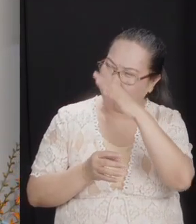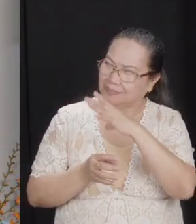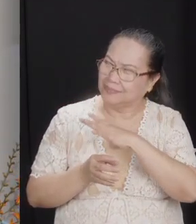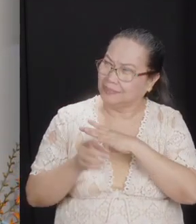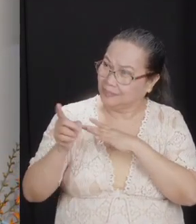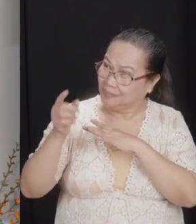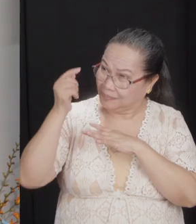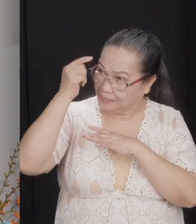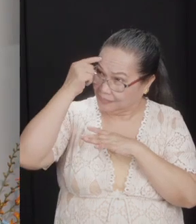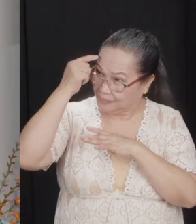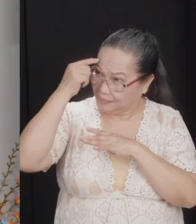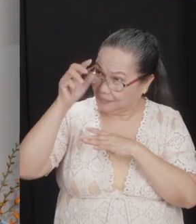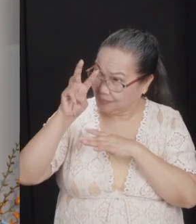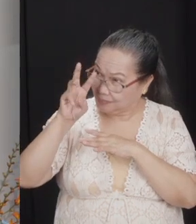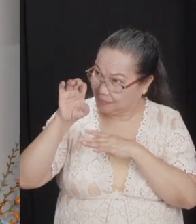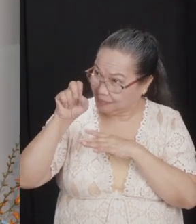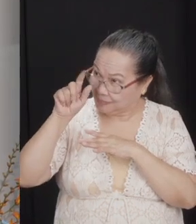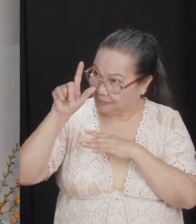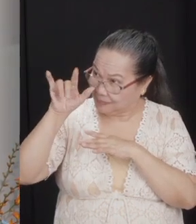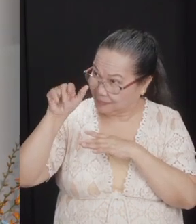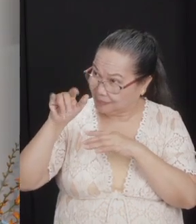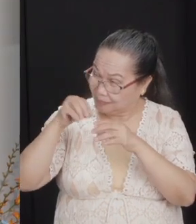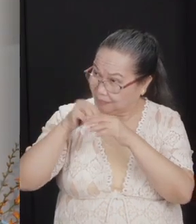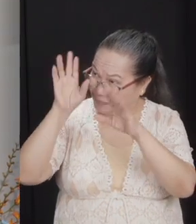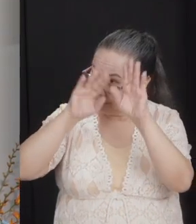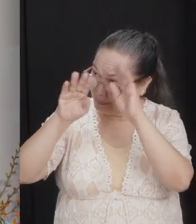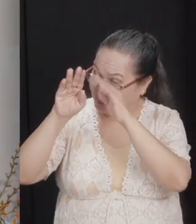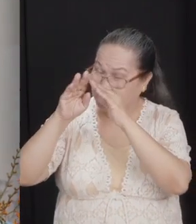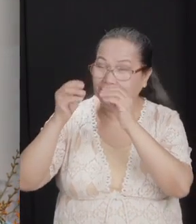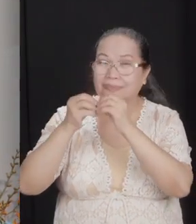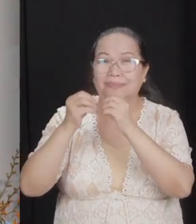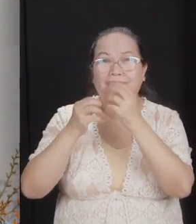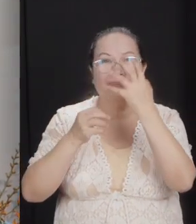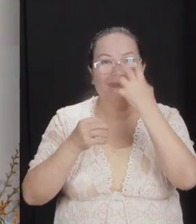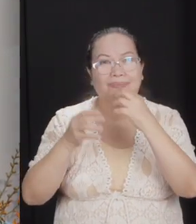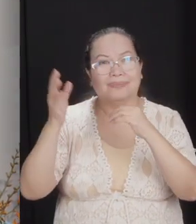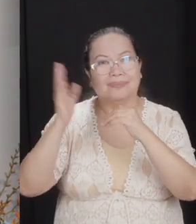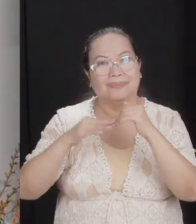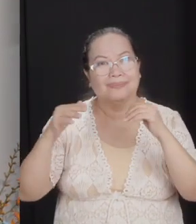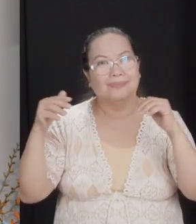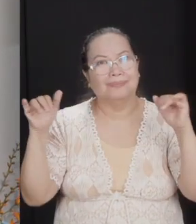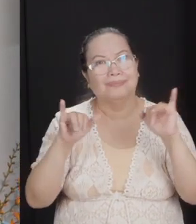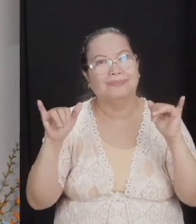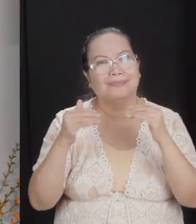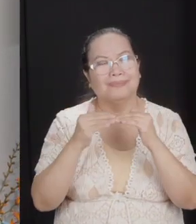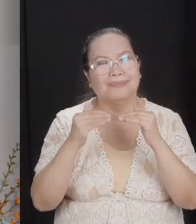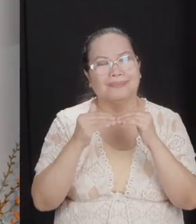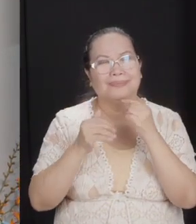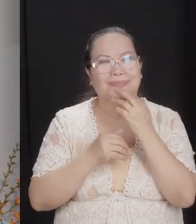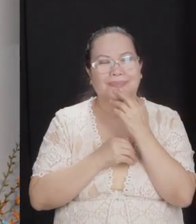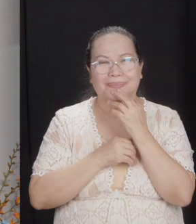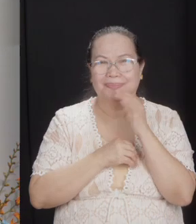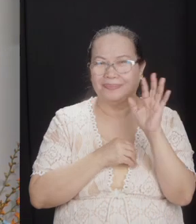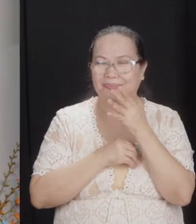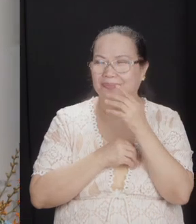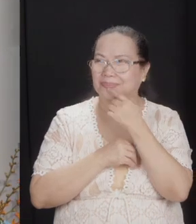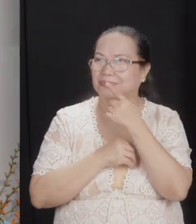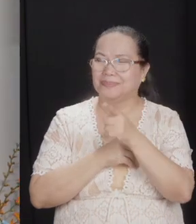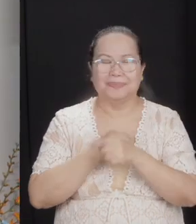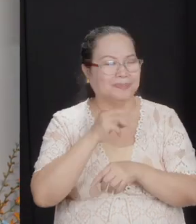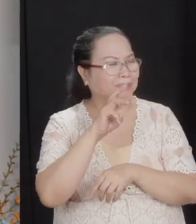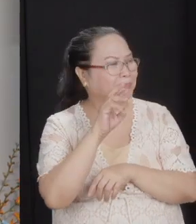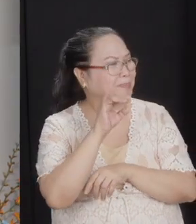do you think we'll see Wesley in heaven? This man was more hungry than Whitfield at Wesley. And Whitfield answered,